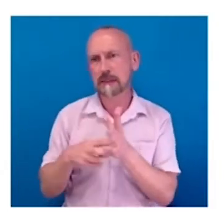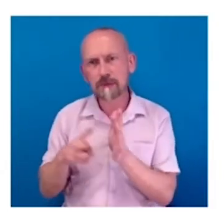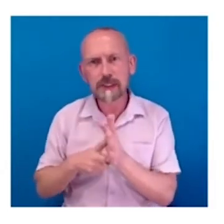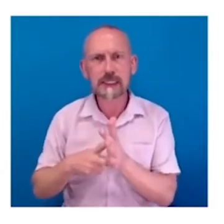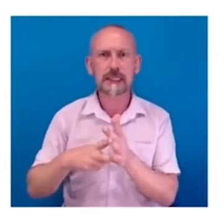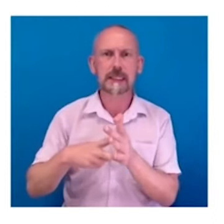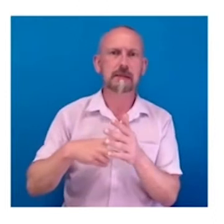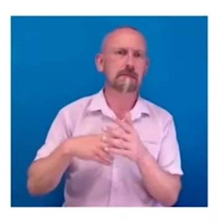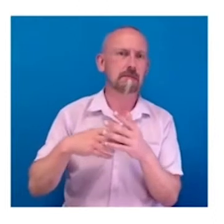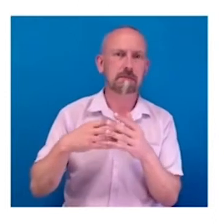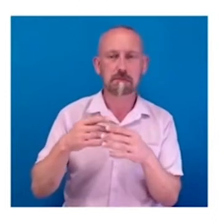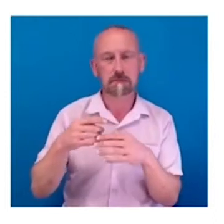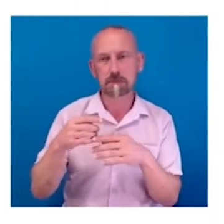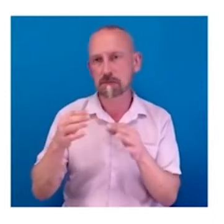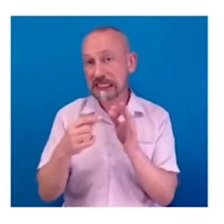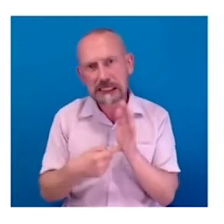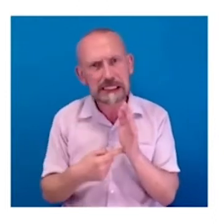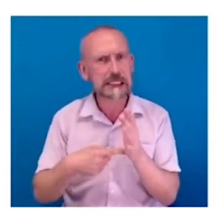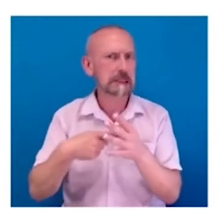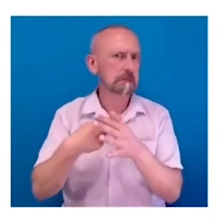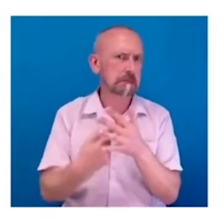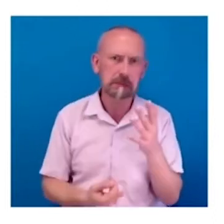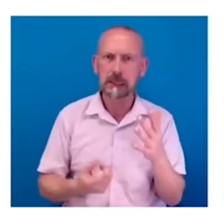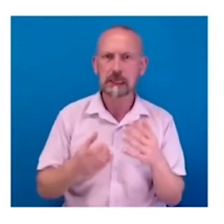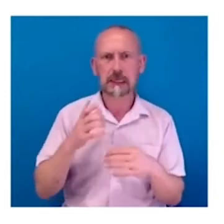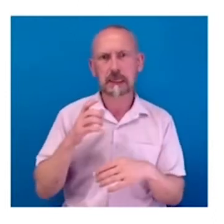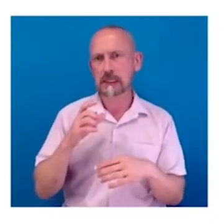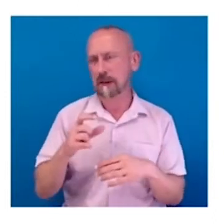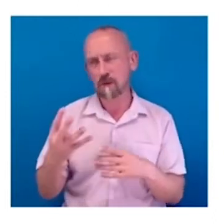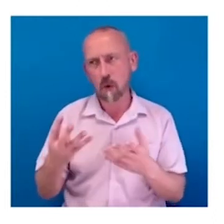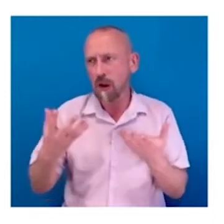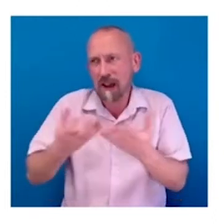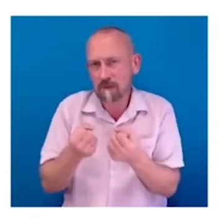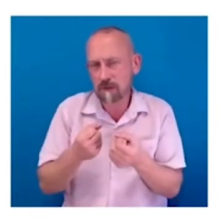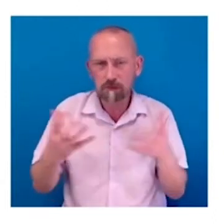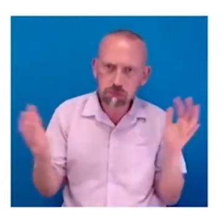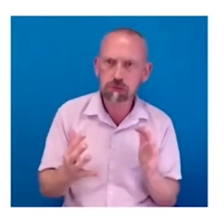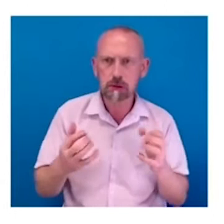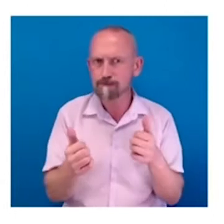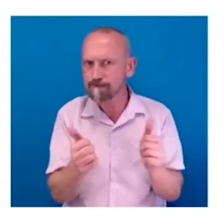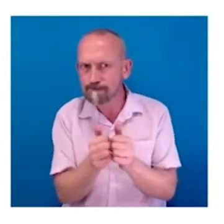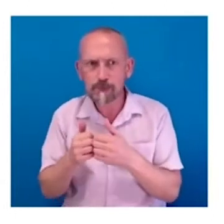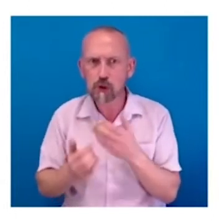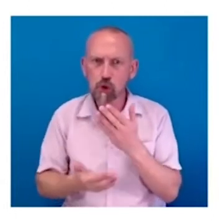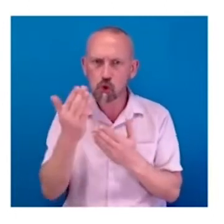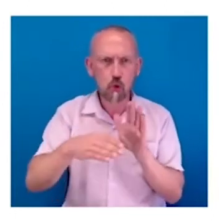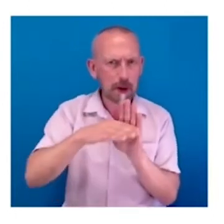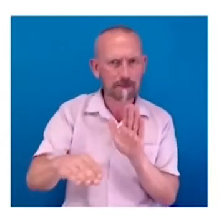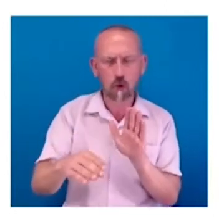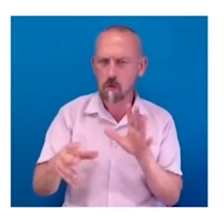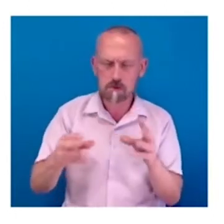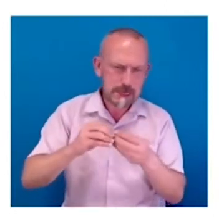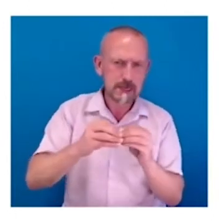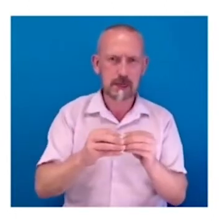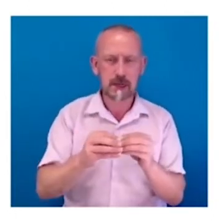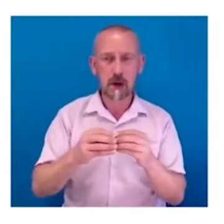to build a new platform. And it was an opportunity to look at this. But still, we were very, very green in this area. We didn't know where